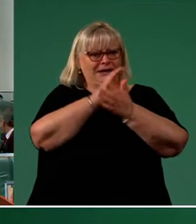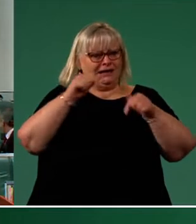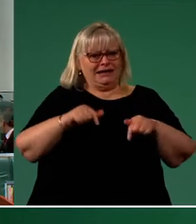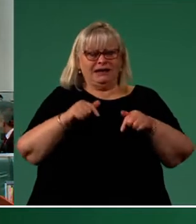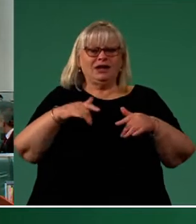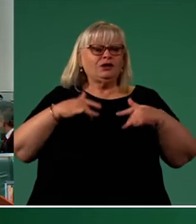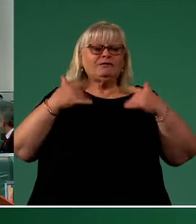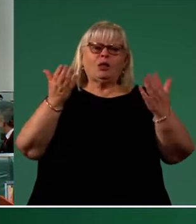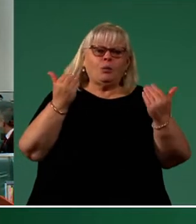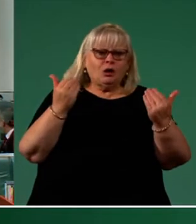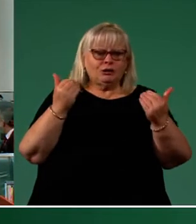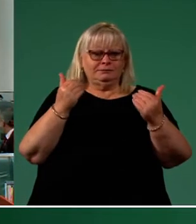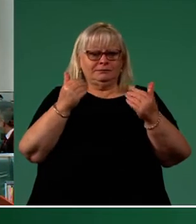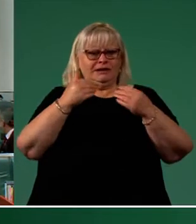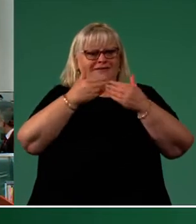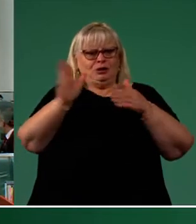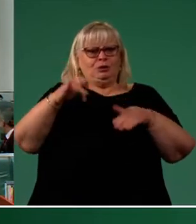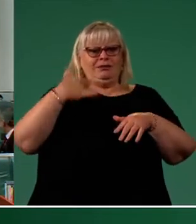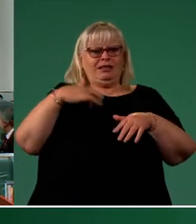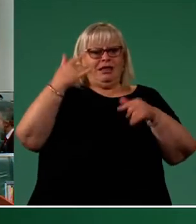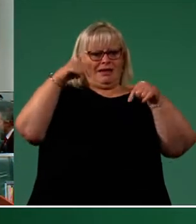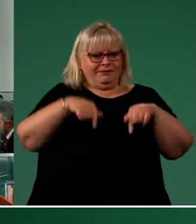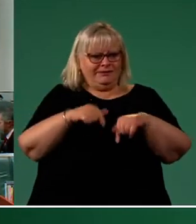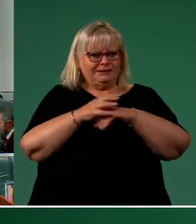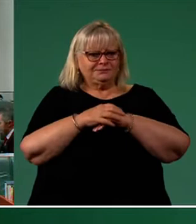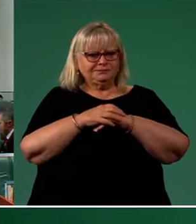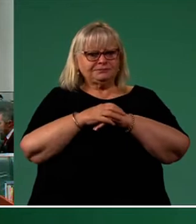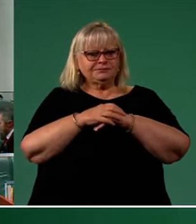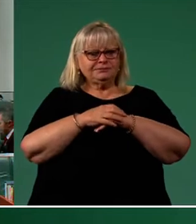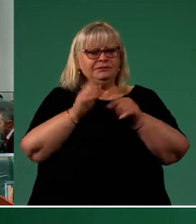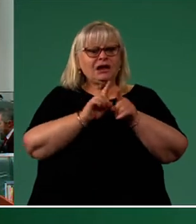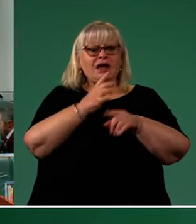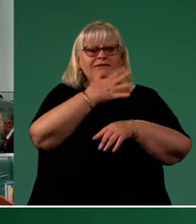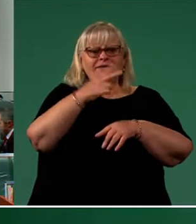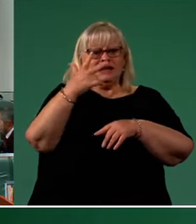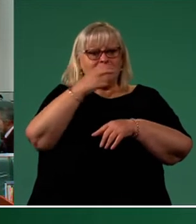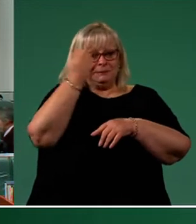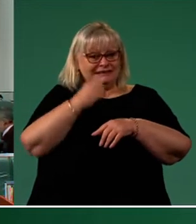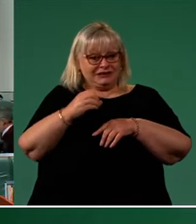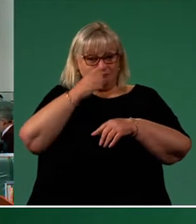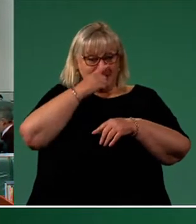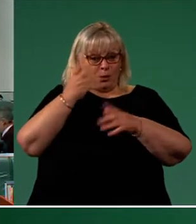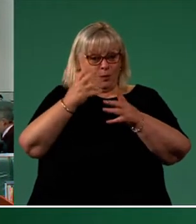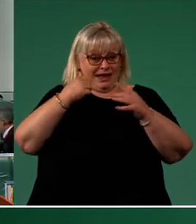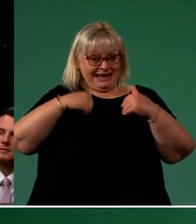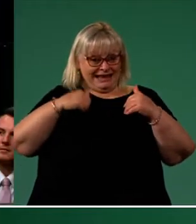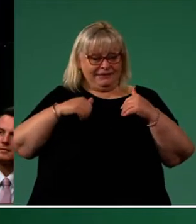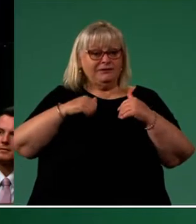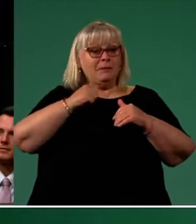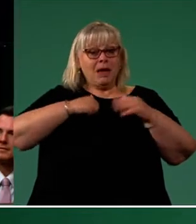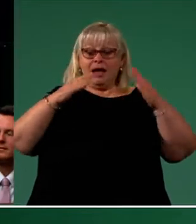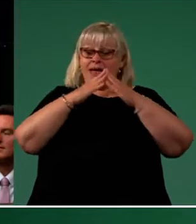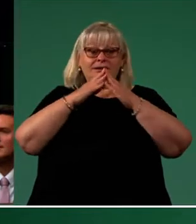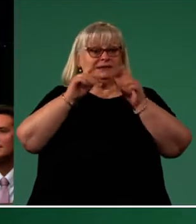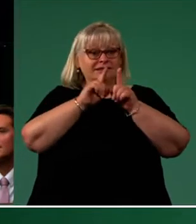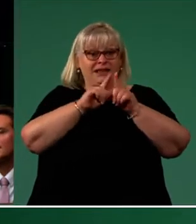the hope and promise of this land and our people. Like 58% of families in Bennelong, our household spoke a language other than